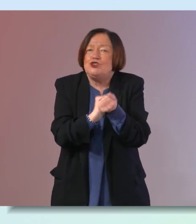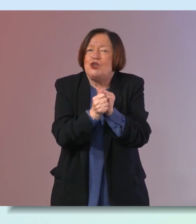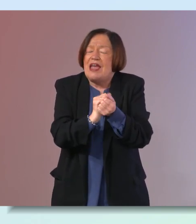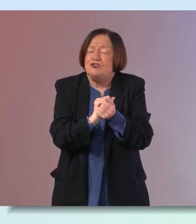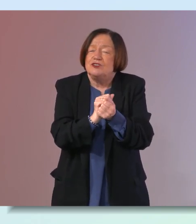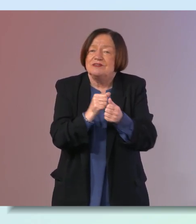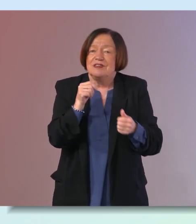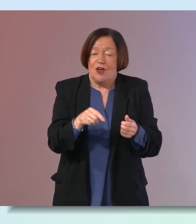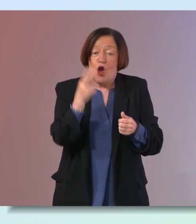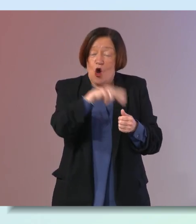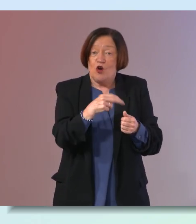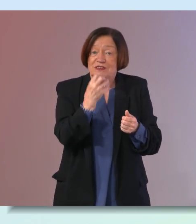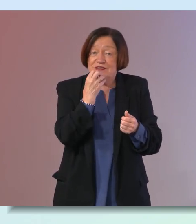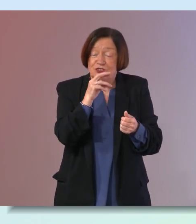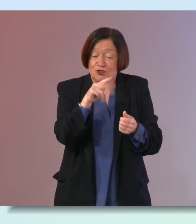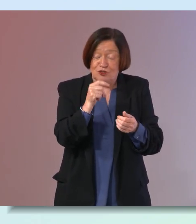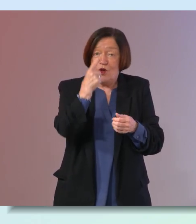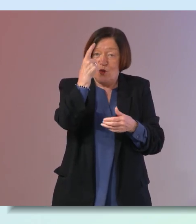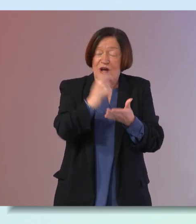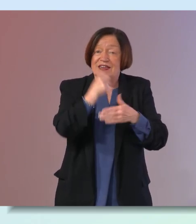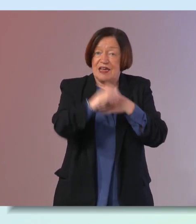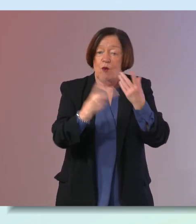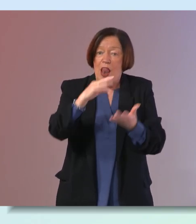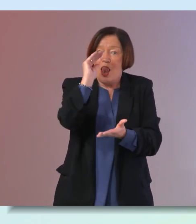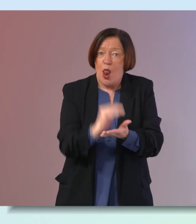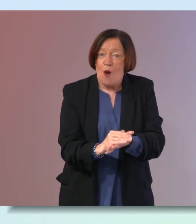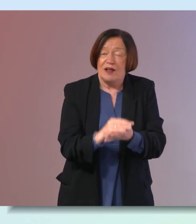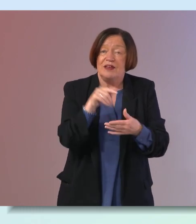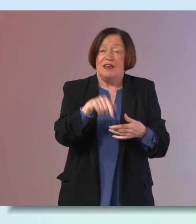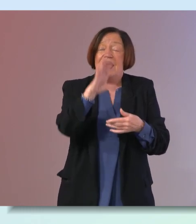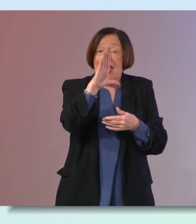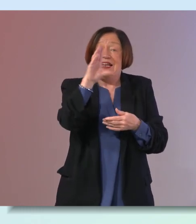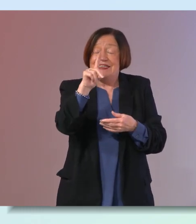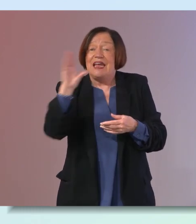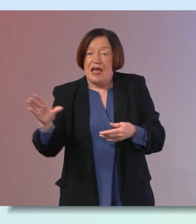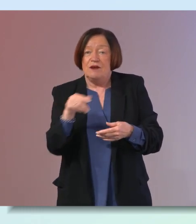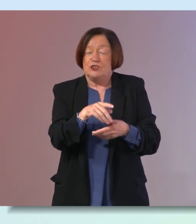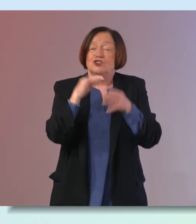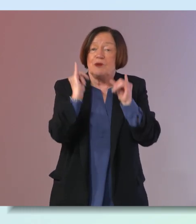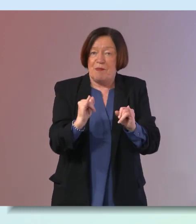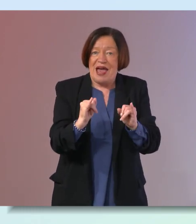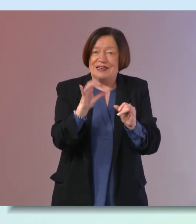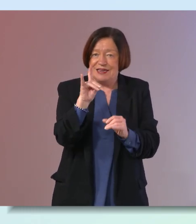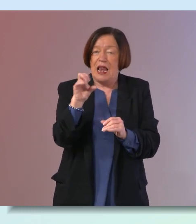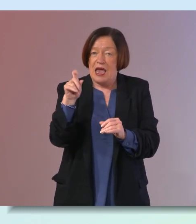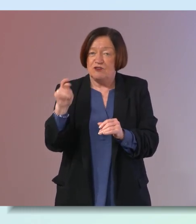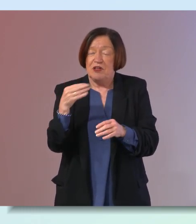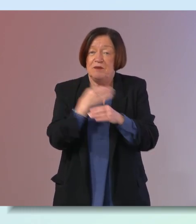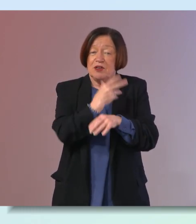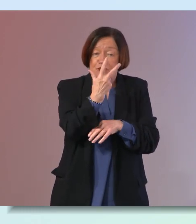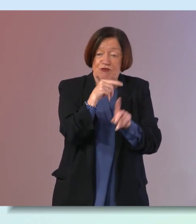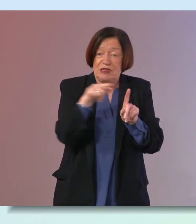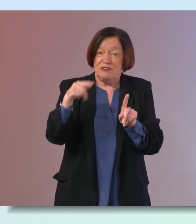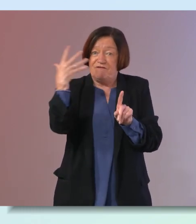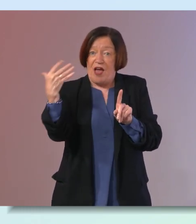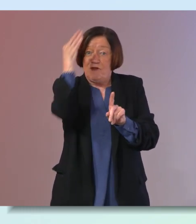unsalted nuts once a day will lower your cholesterol your ldl cholesterol which is your bad cholesterol by about three to five